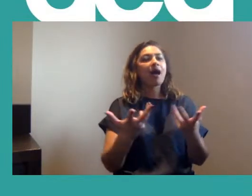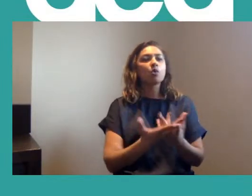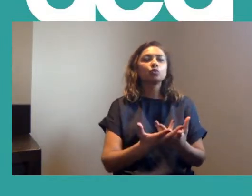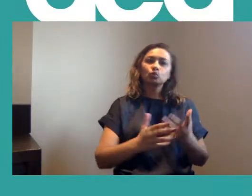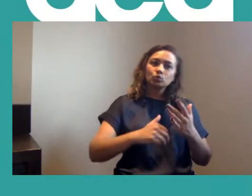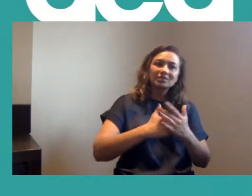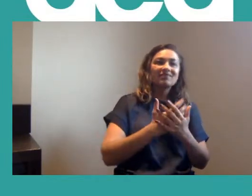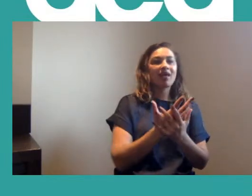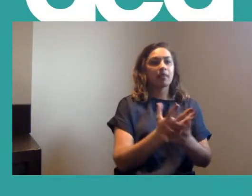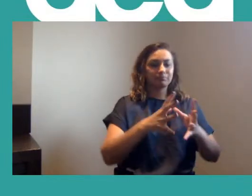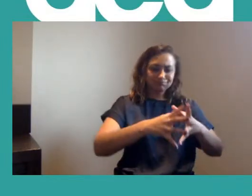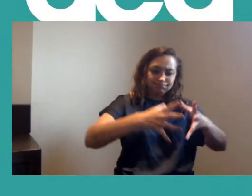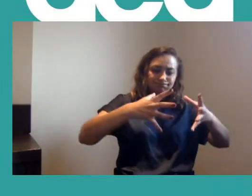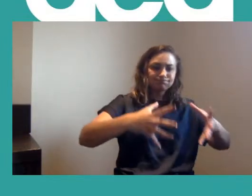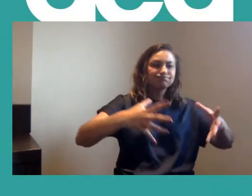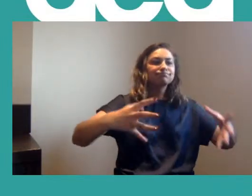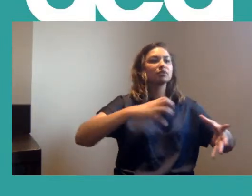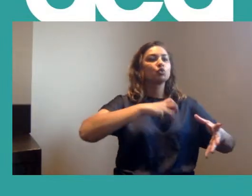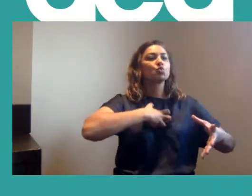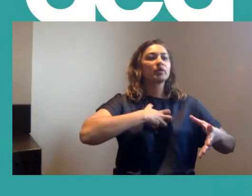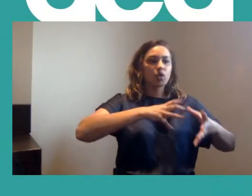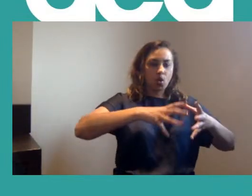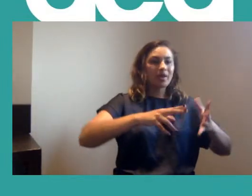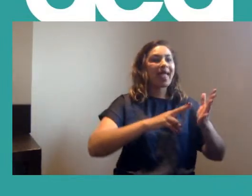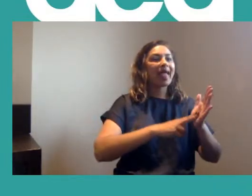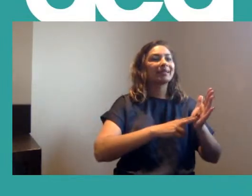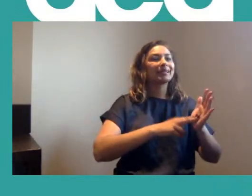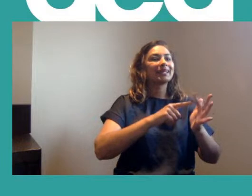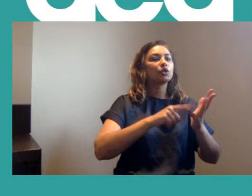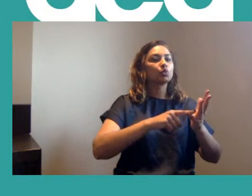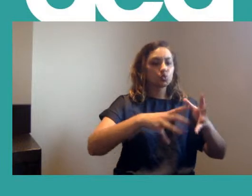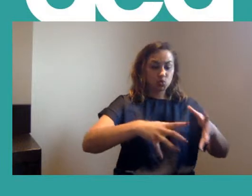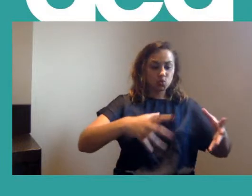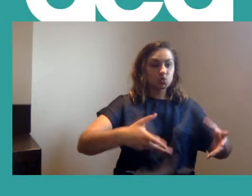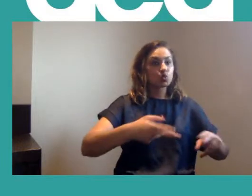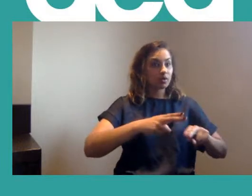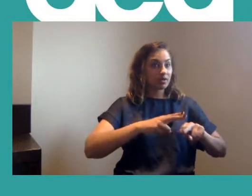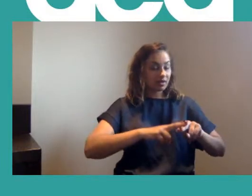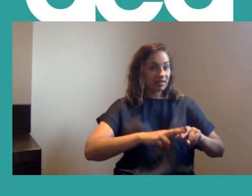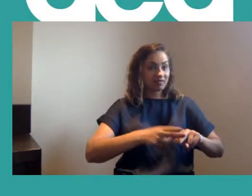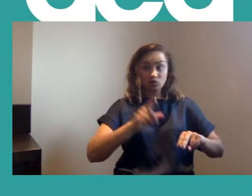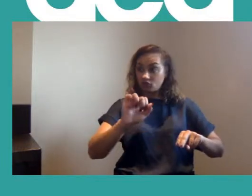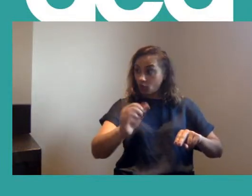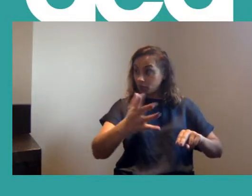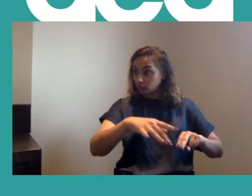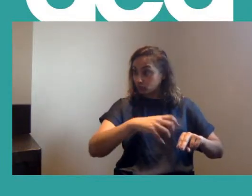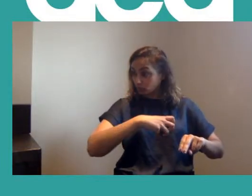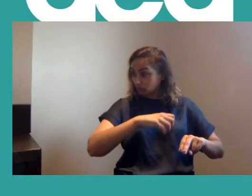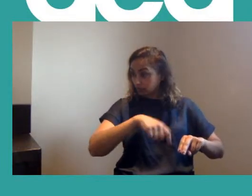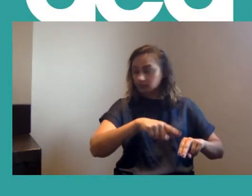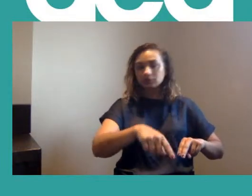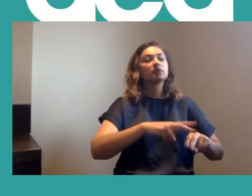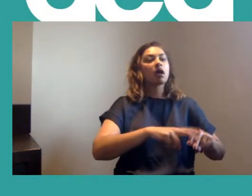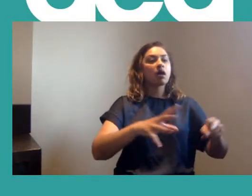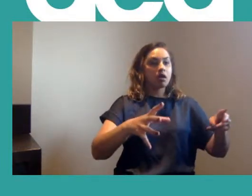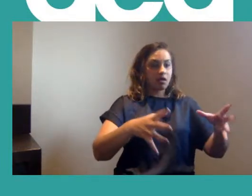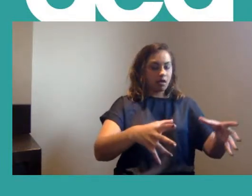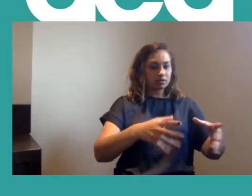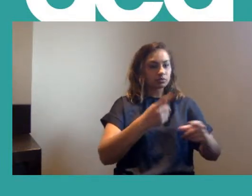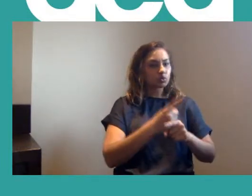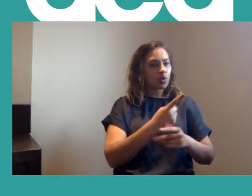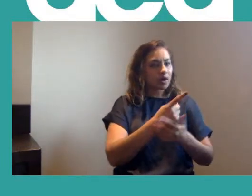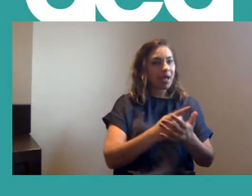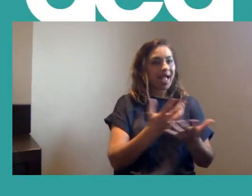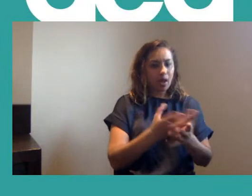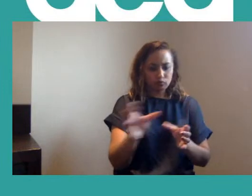your union, our union, or the NEU, if you'll hear from that union. And it primarily talks to you about how you